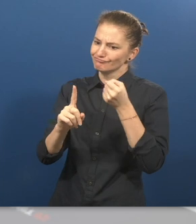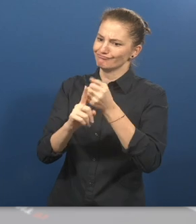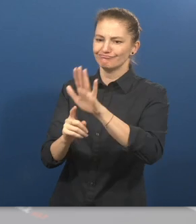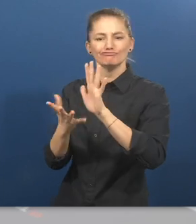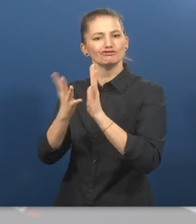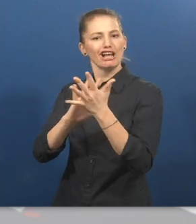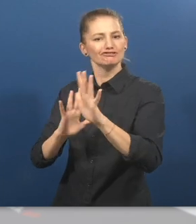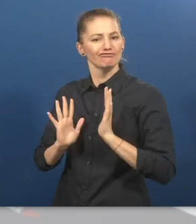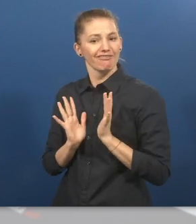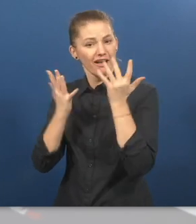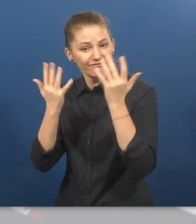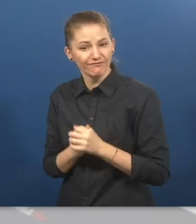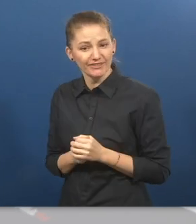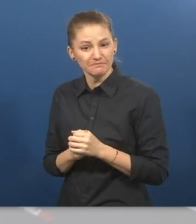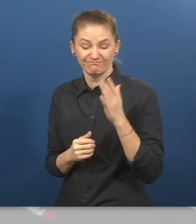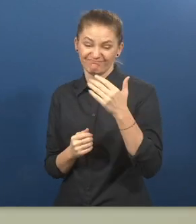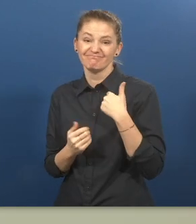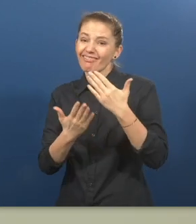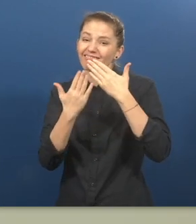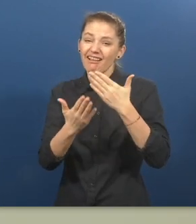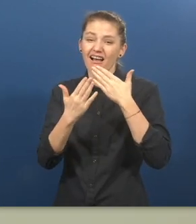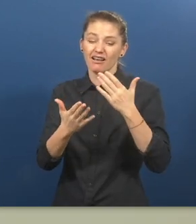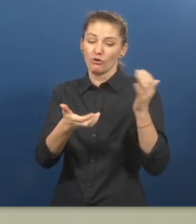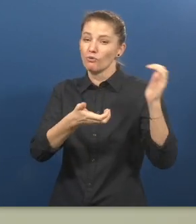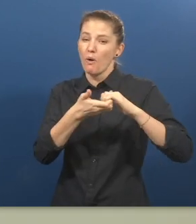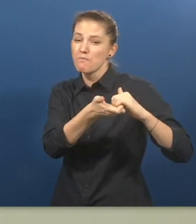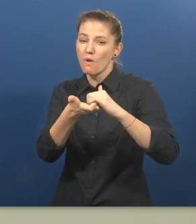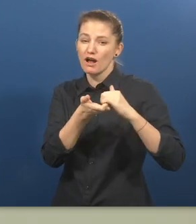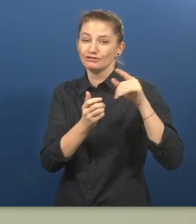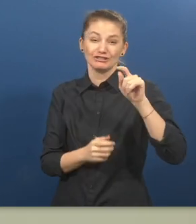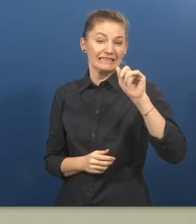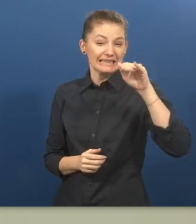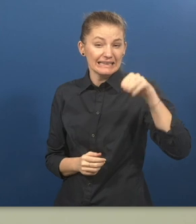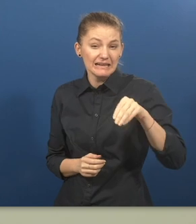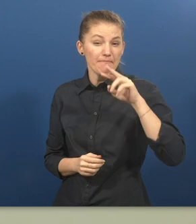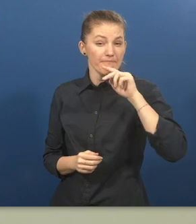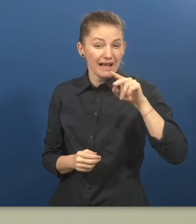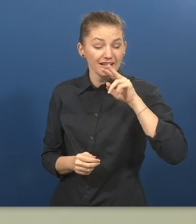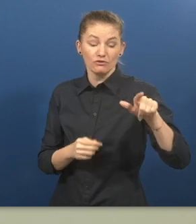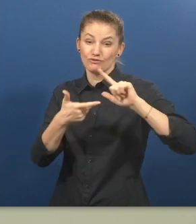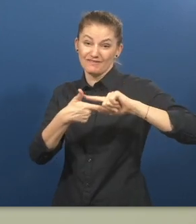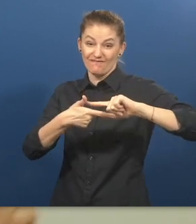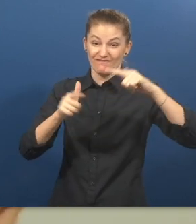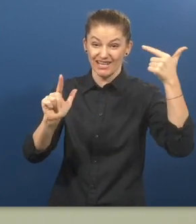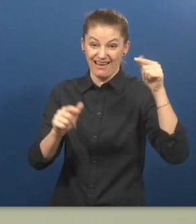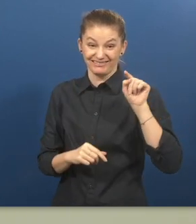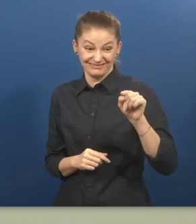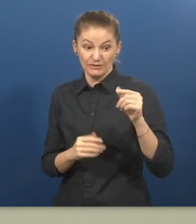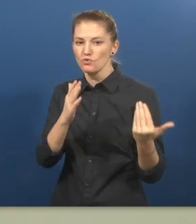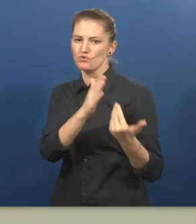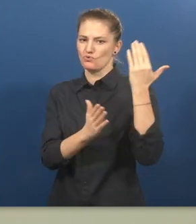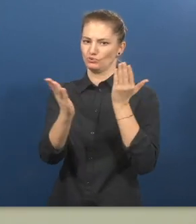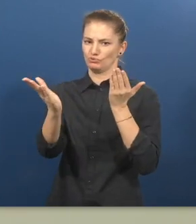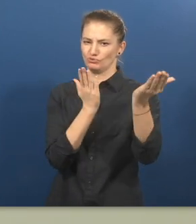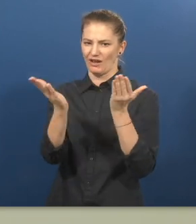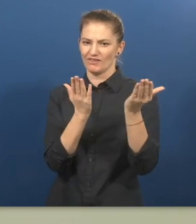thanks for the collaboration between Tim, PDEUS and Vizit. A new service has been activated that follows for the full participation